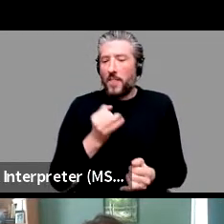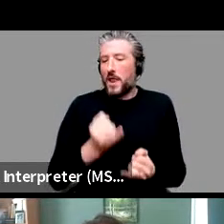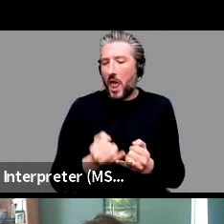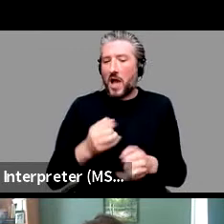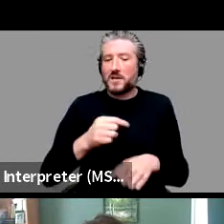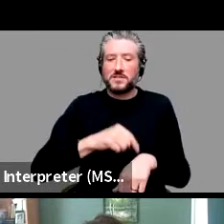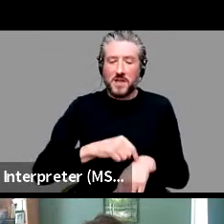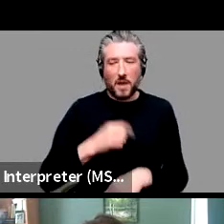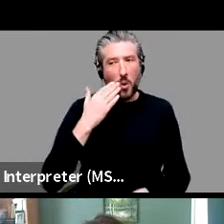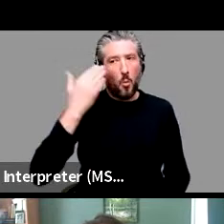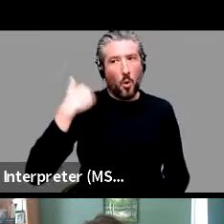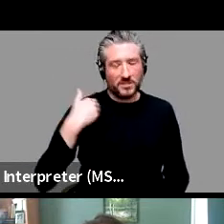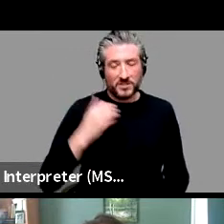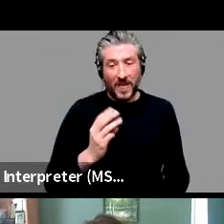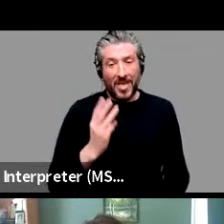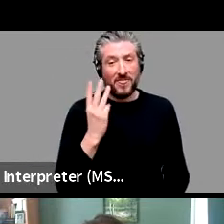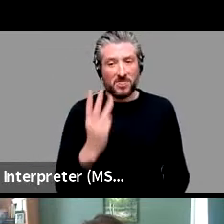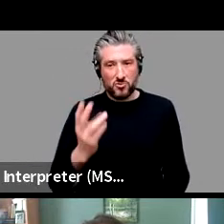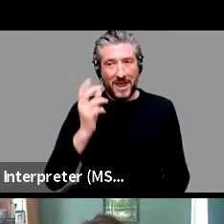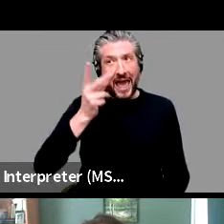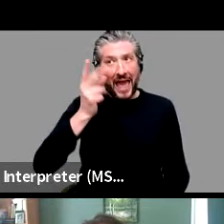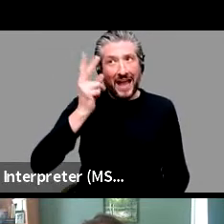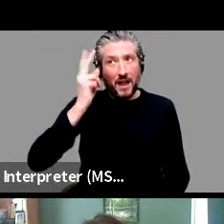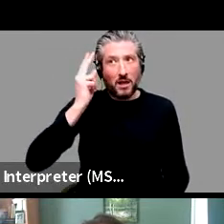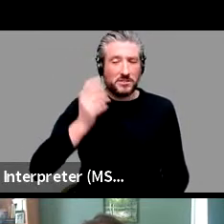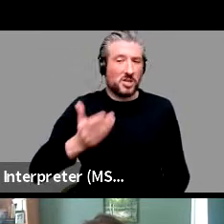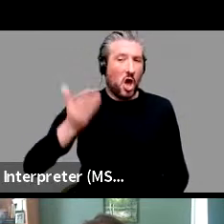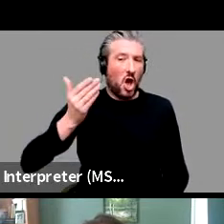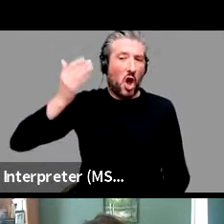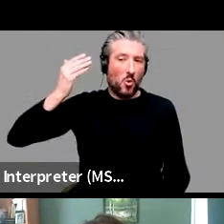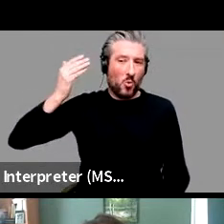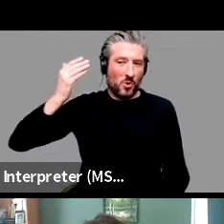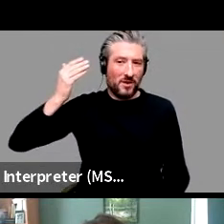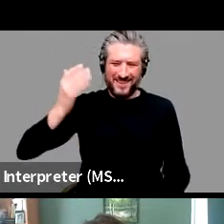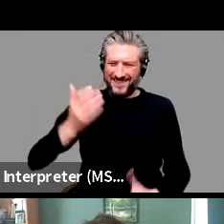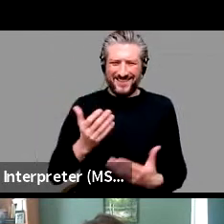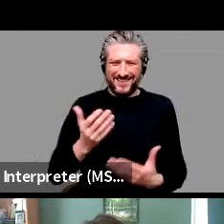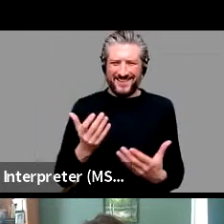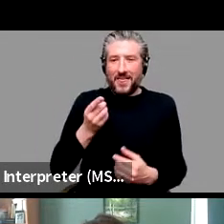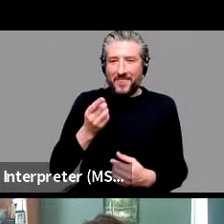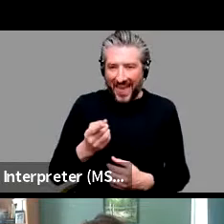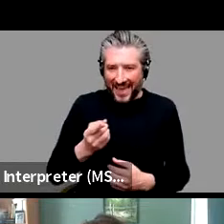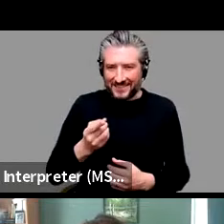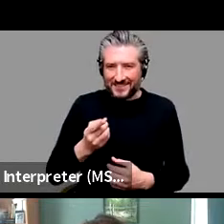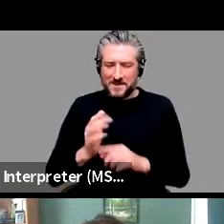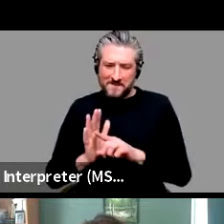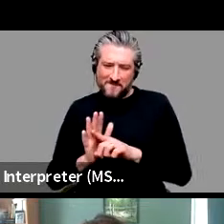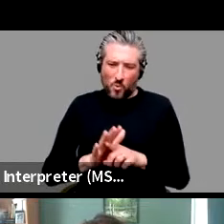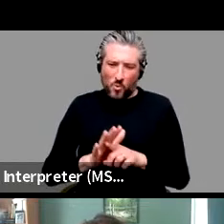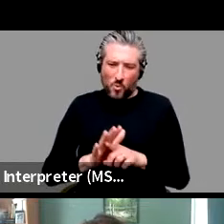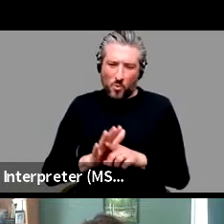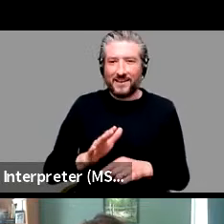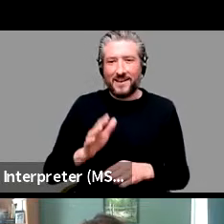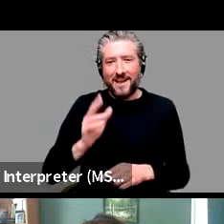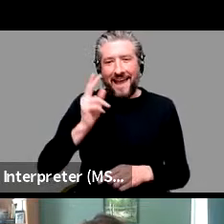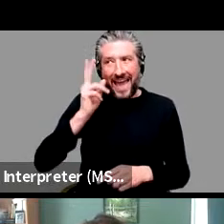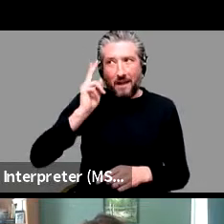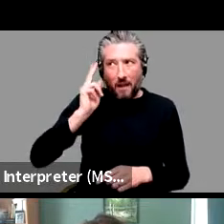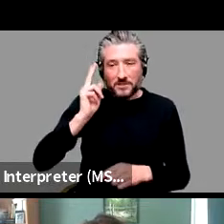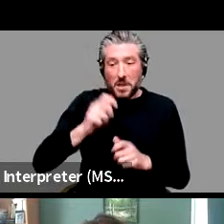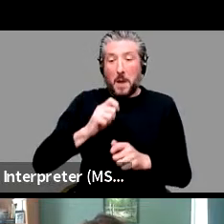like a film or in kind of example, like you're coercing coercion, you know, haircuts to be a time span.